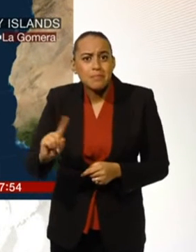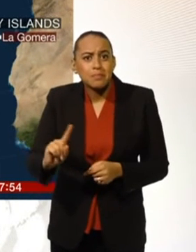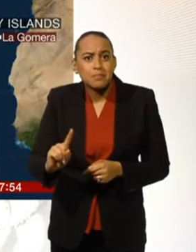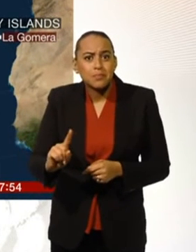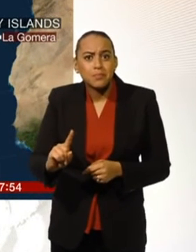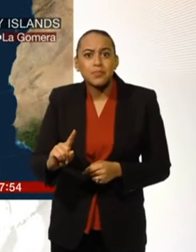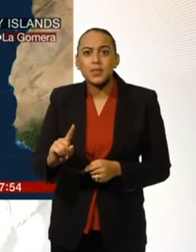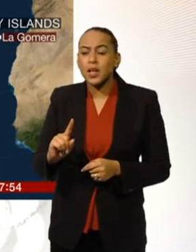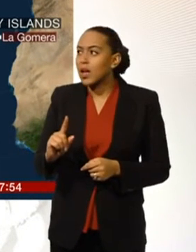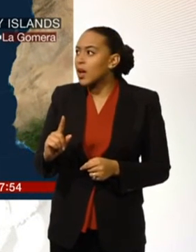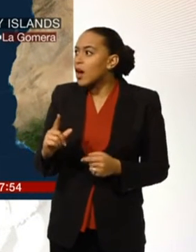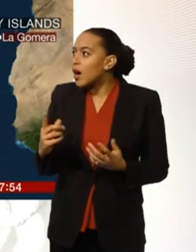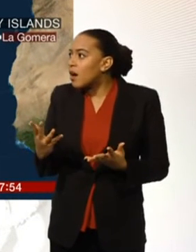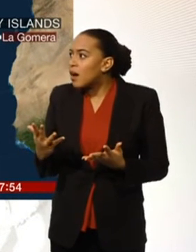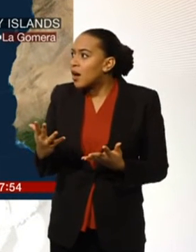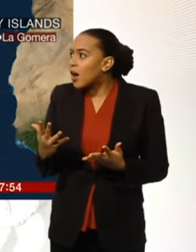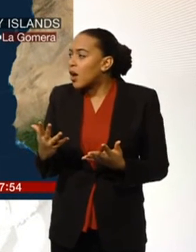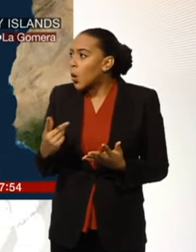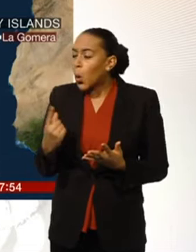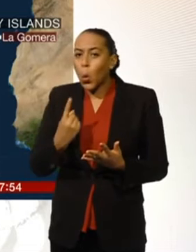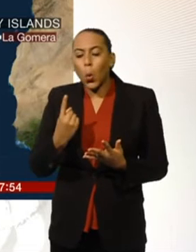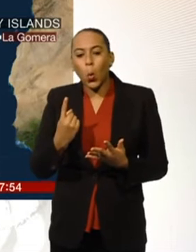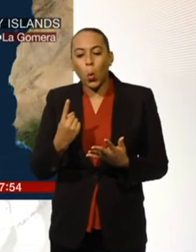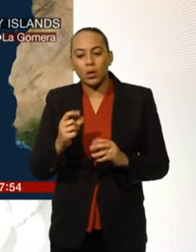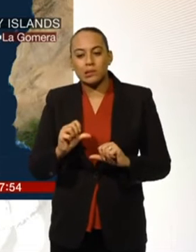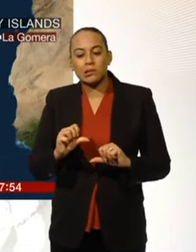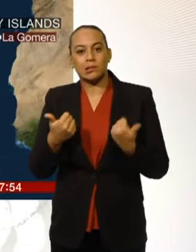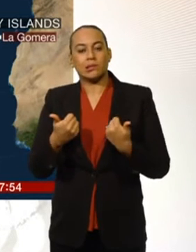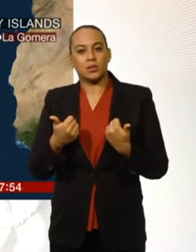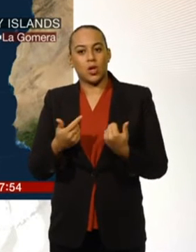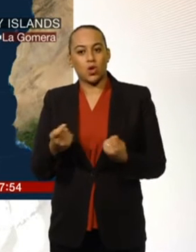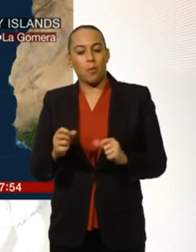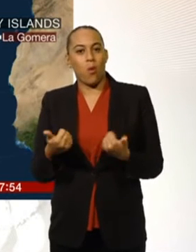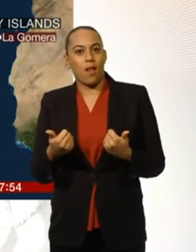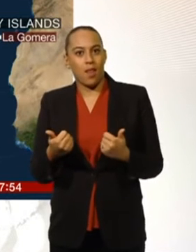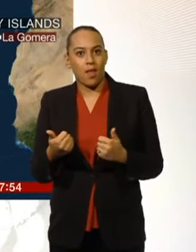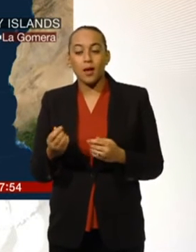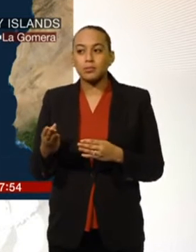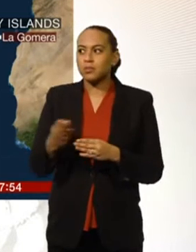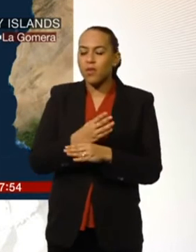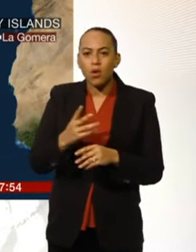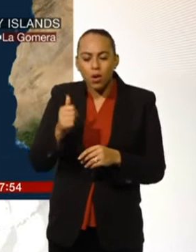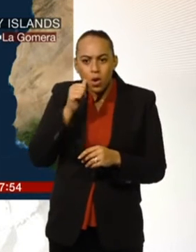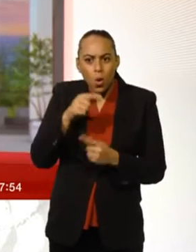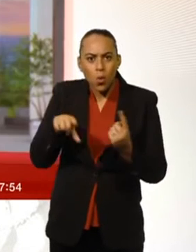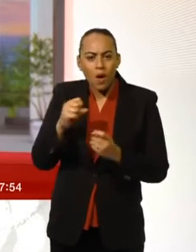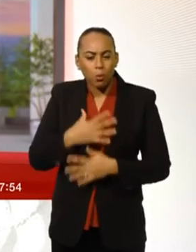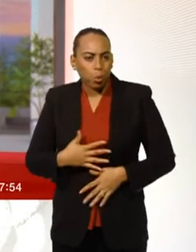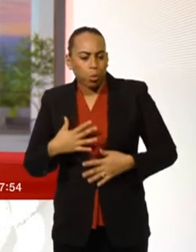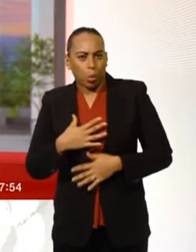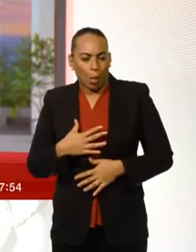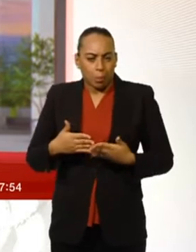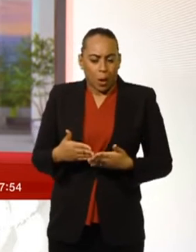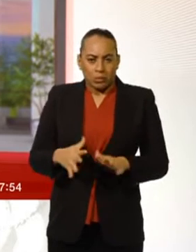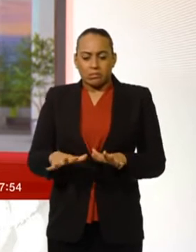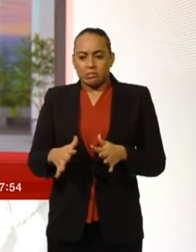Who's coping the best? Because when we saw in the piece before we ran, we did know that some of you suffered from seasickness. We